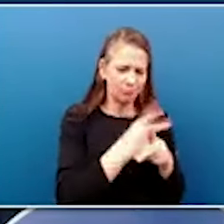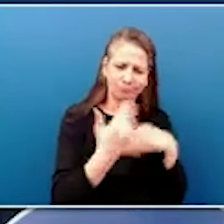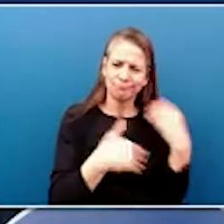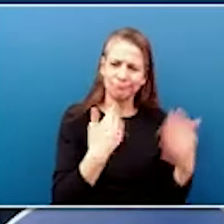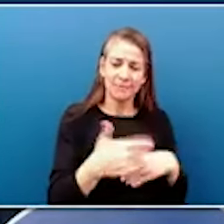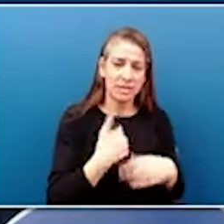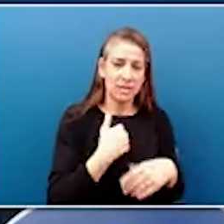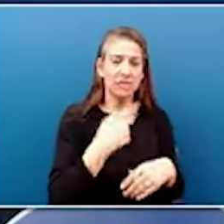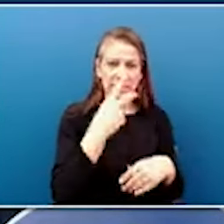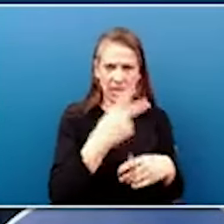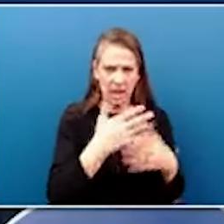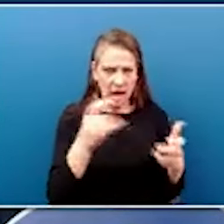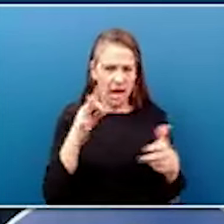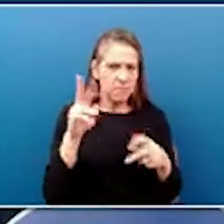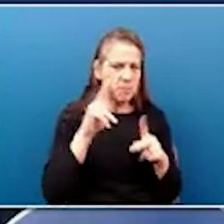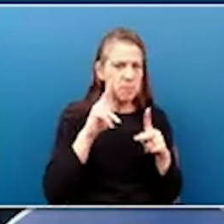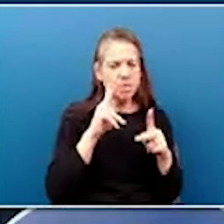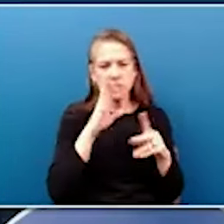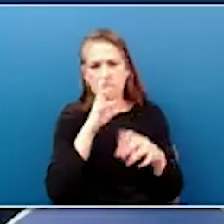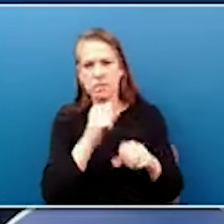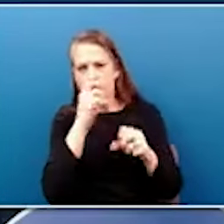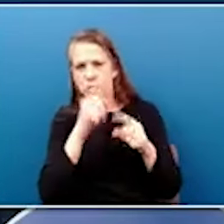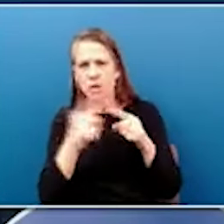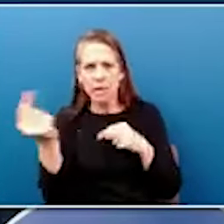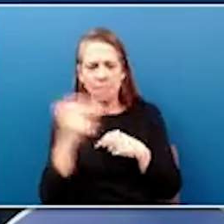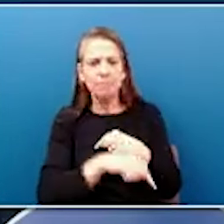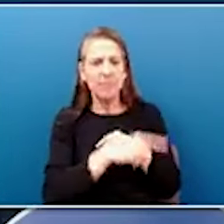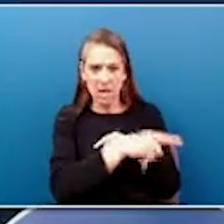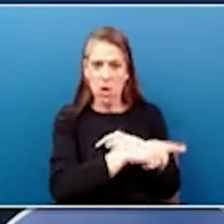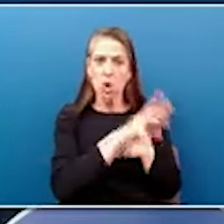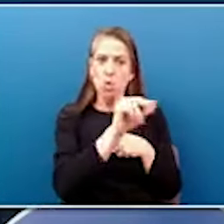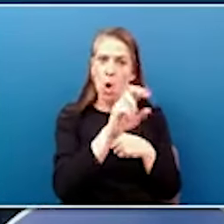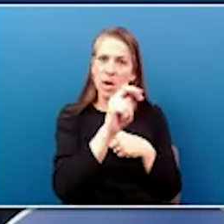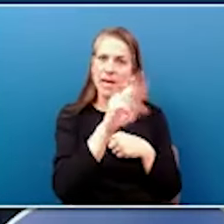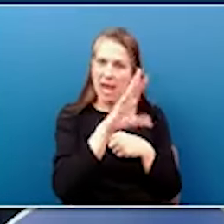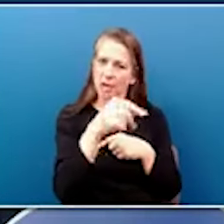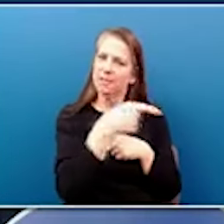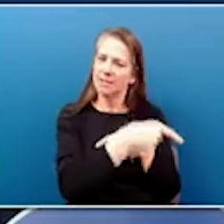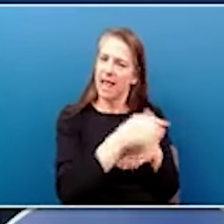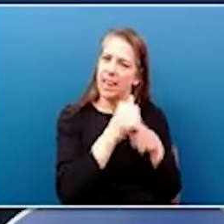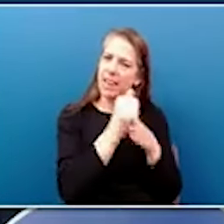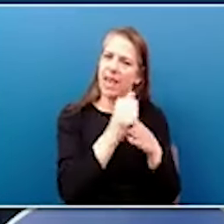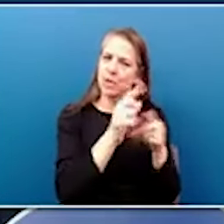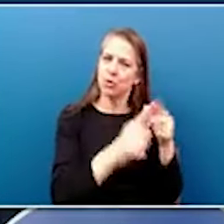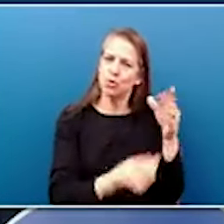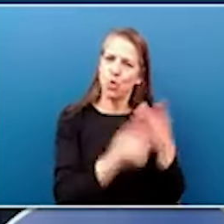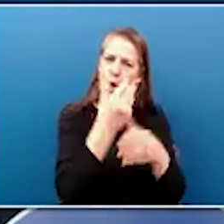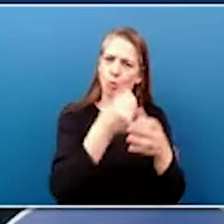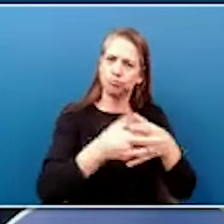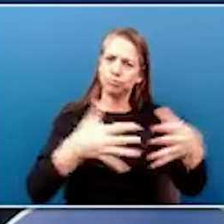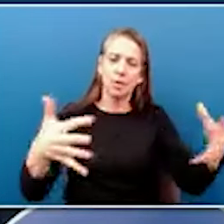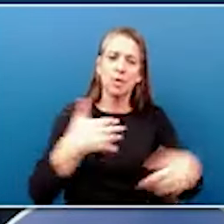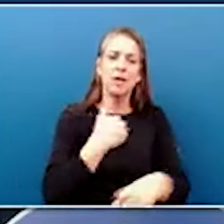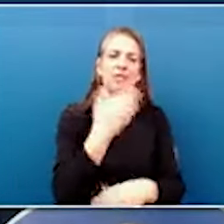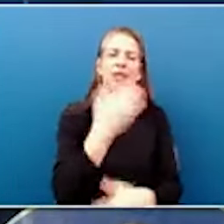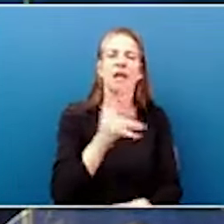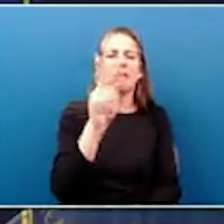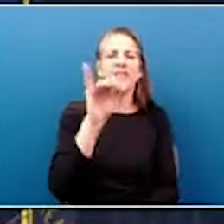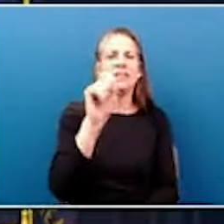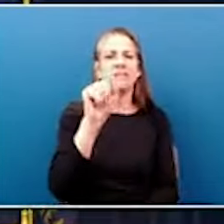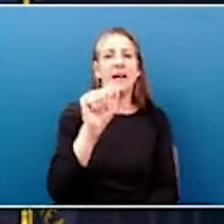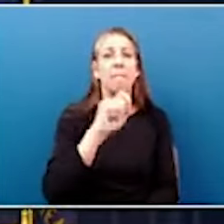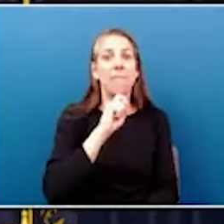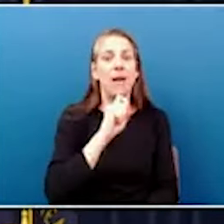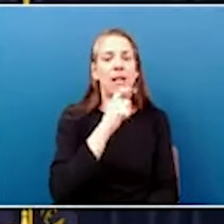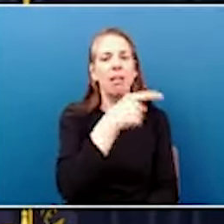and Warren County has been among the leading communities for growth. So thank you to the leaders at Vista Metals for this commitment to Kentucky.